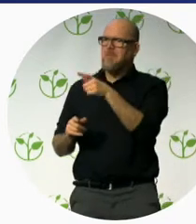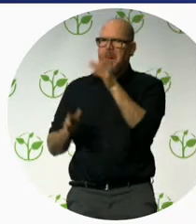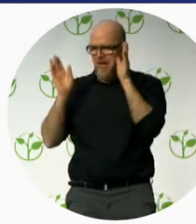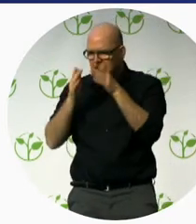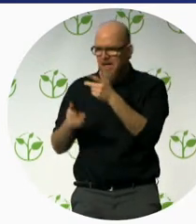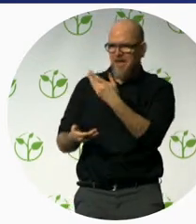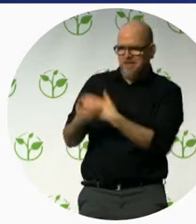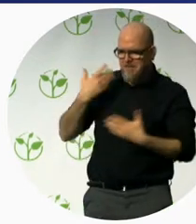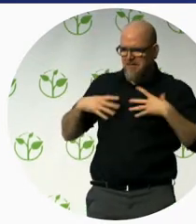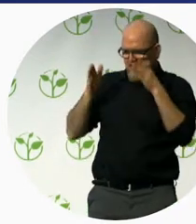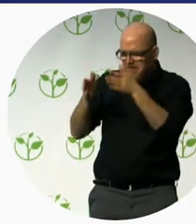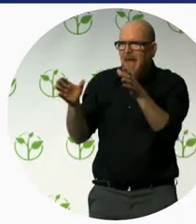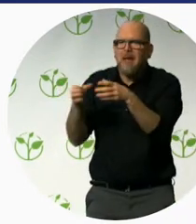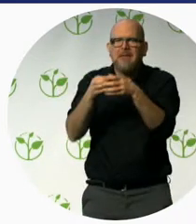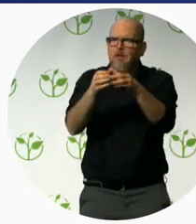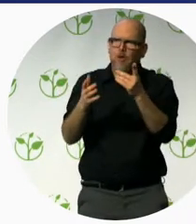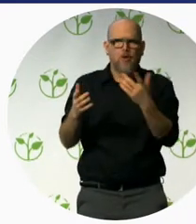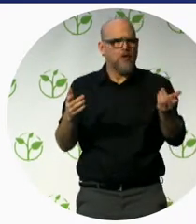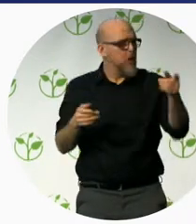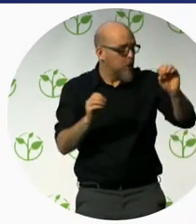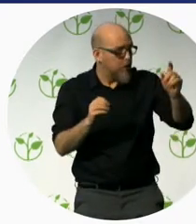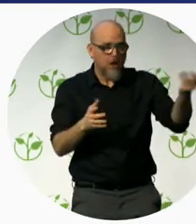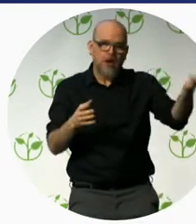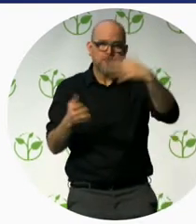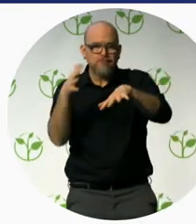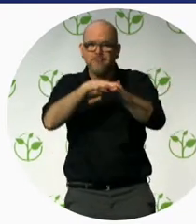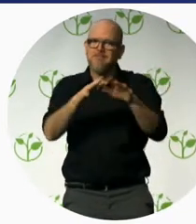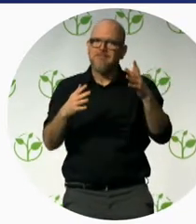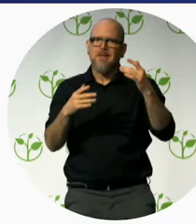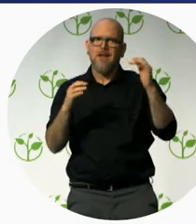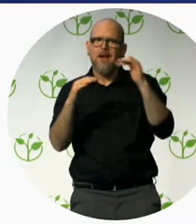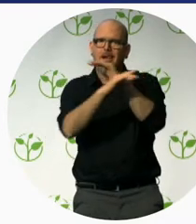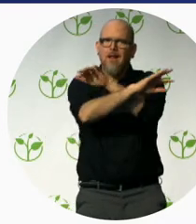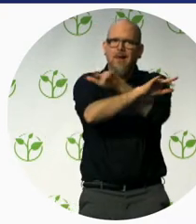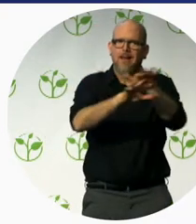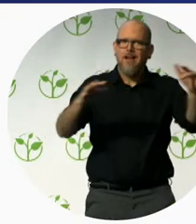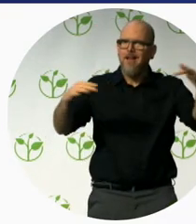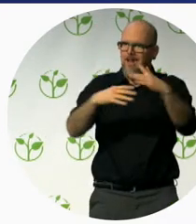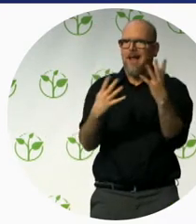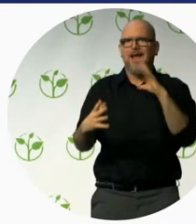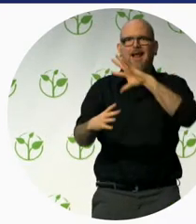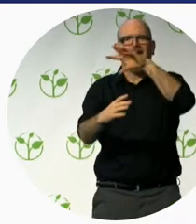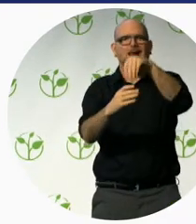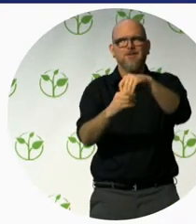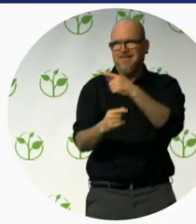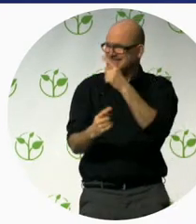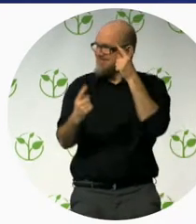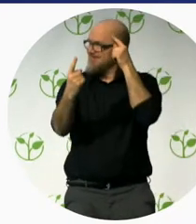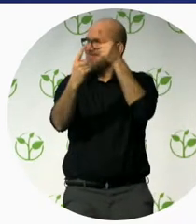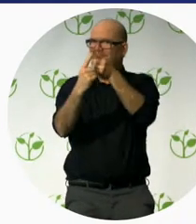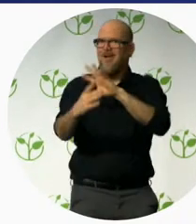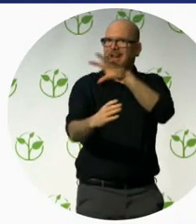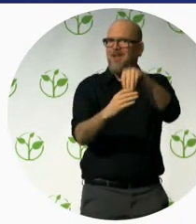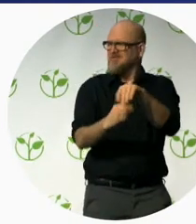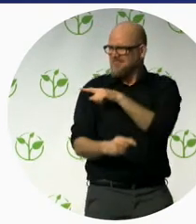They can help to innovate and they can realize the inclusion that we're so eager to promote. Thank you. So that's on